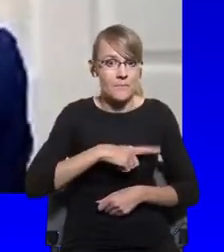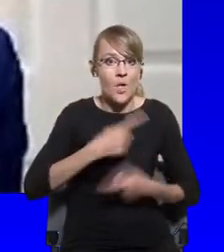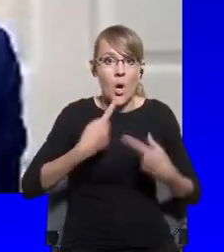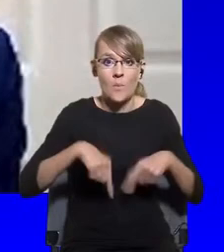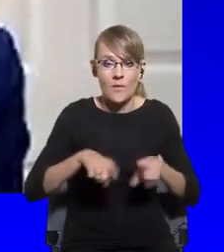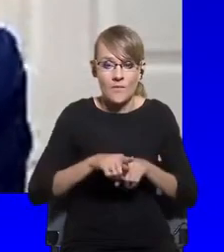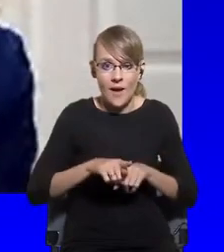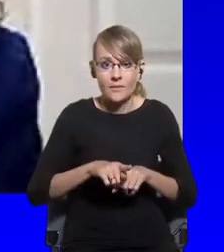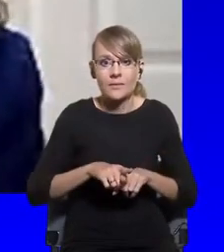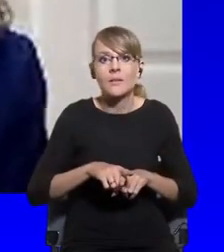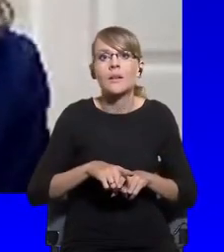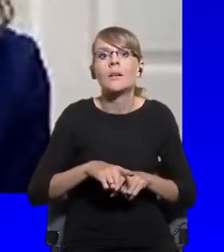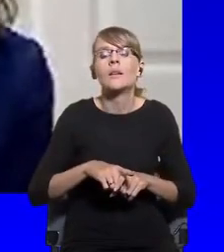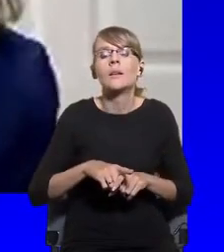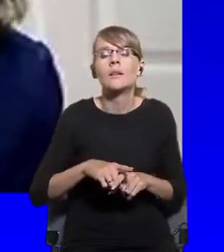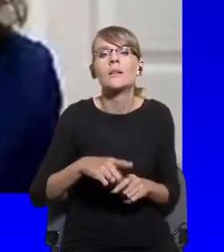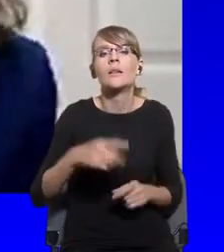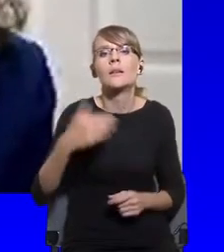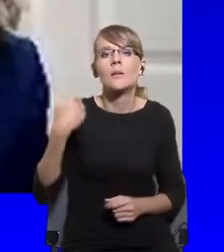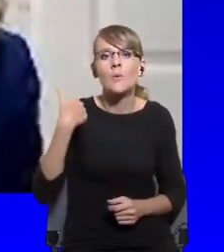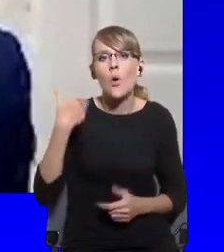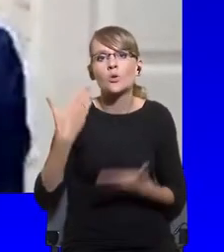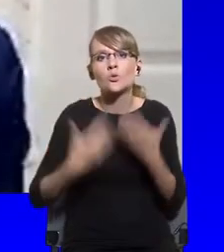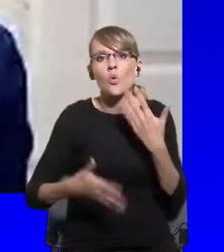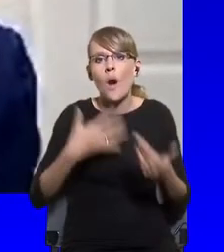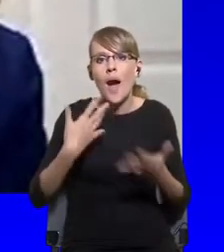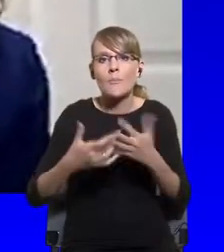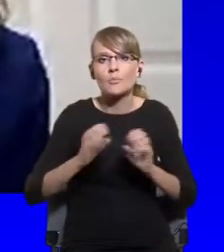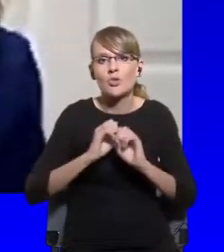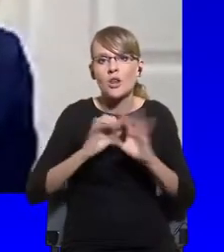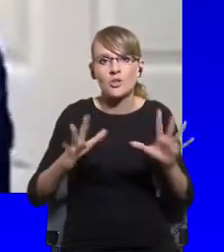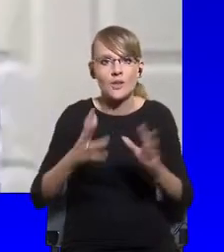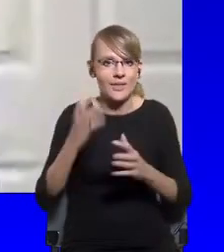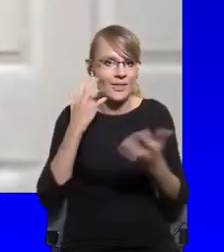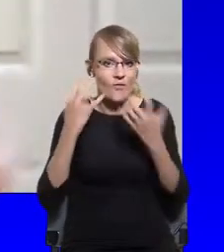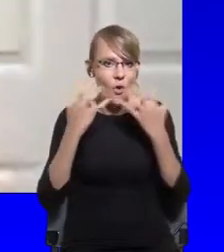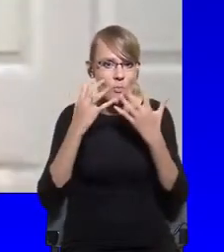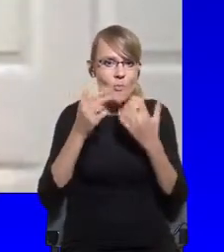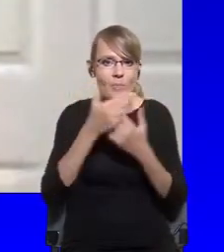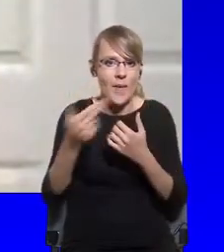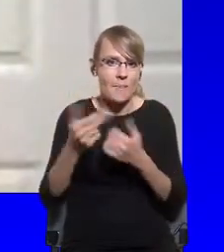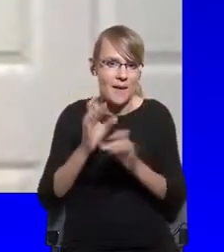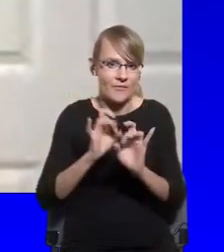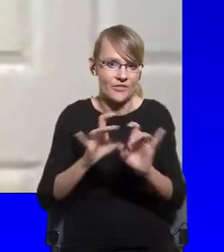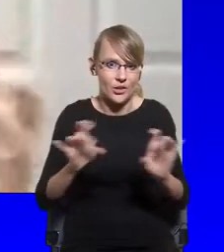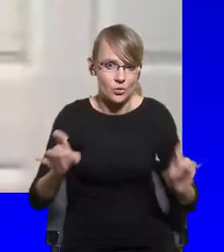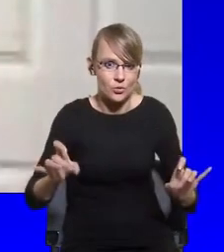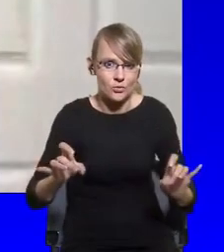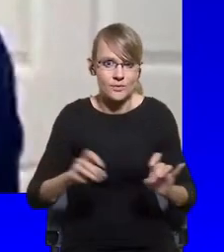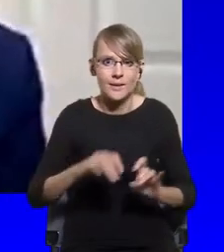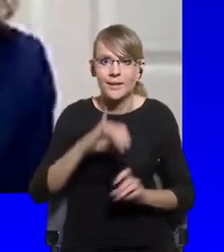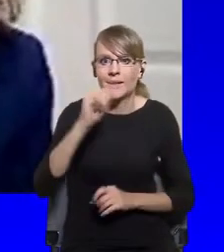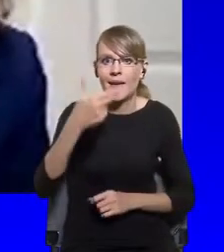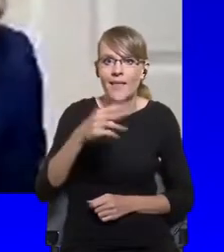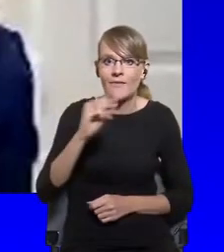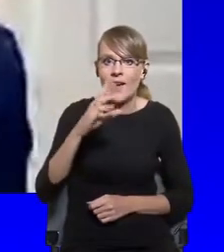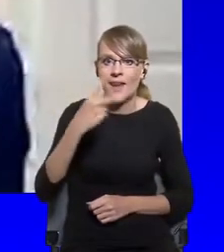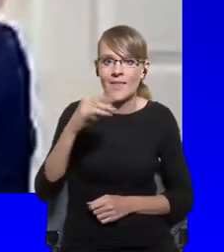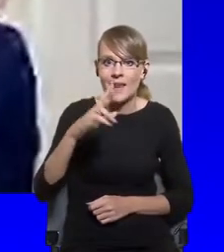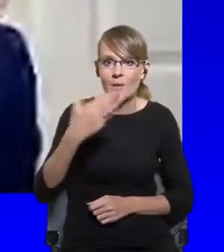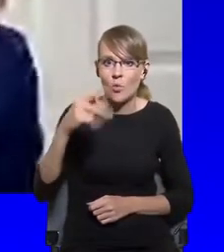about the virus. And I think Jan Werner Muller and also Timothy